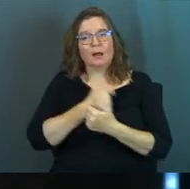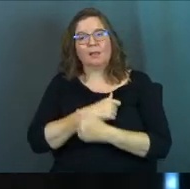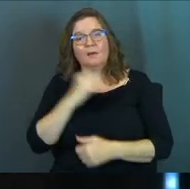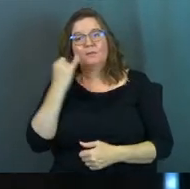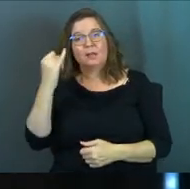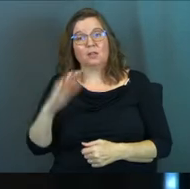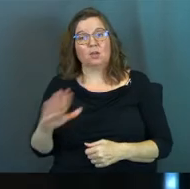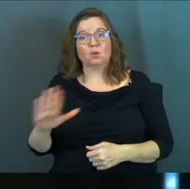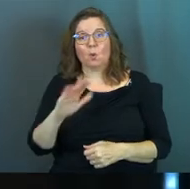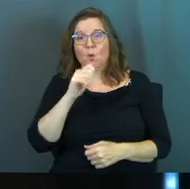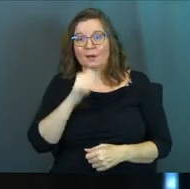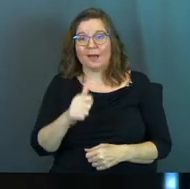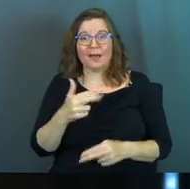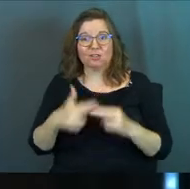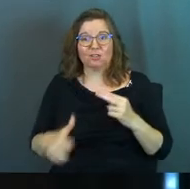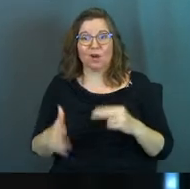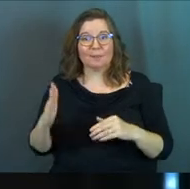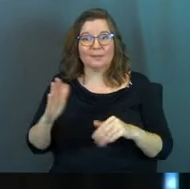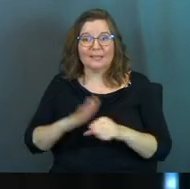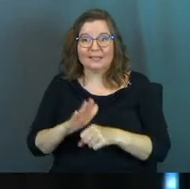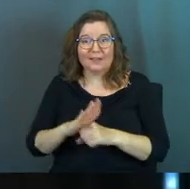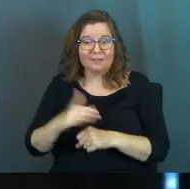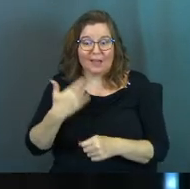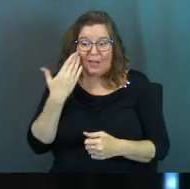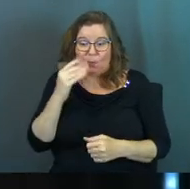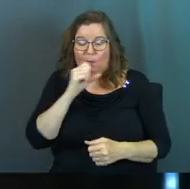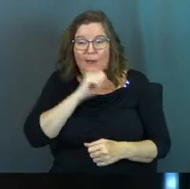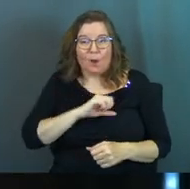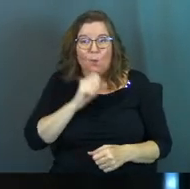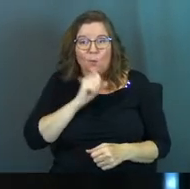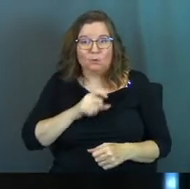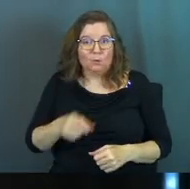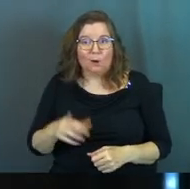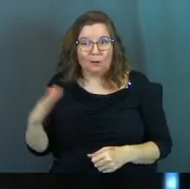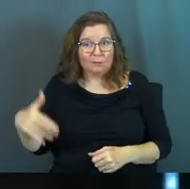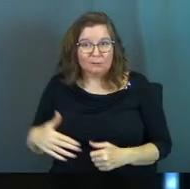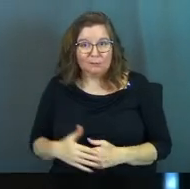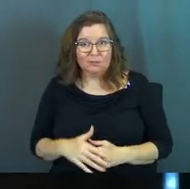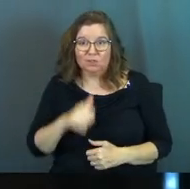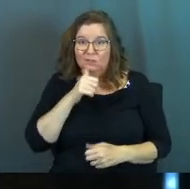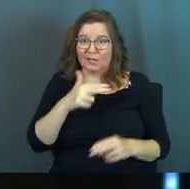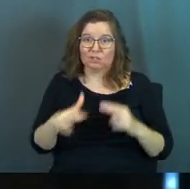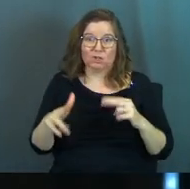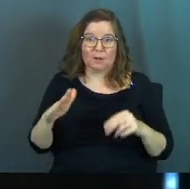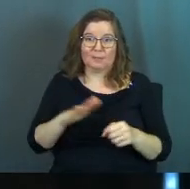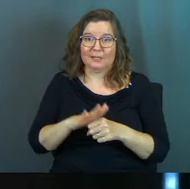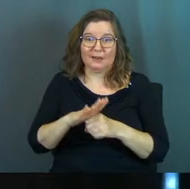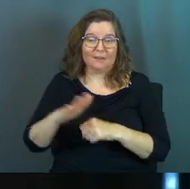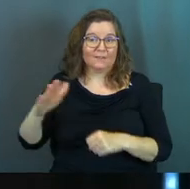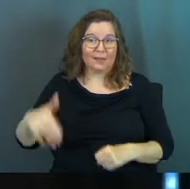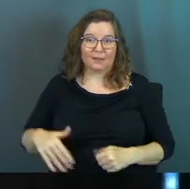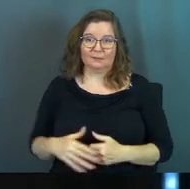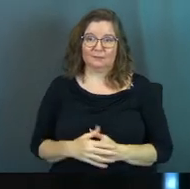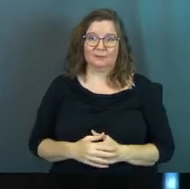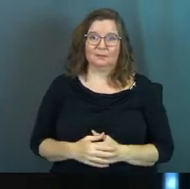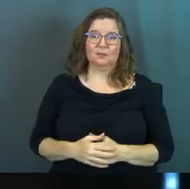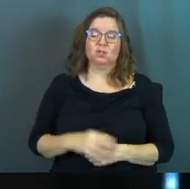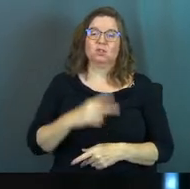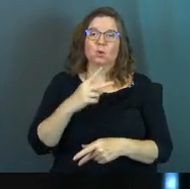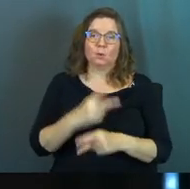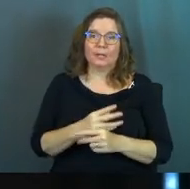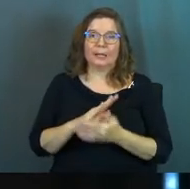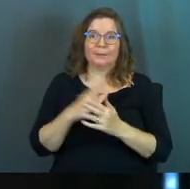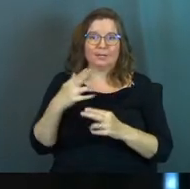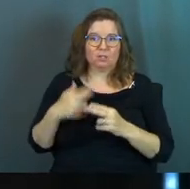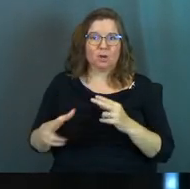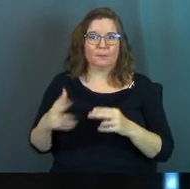the scripture that you're not sharp enough yet. I don't care how old you are. You're not sharp enough yet. So keep